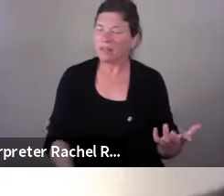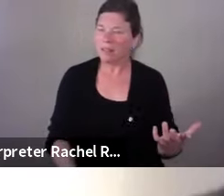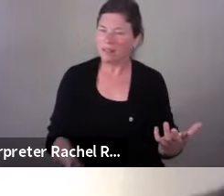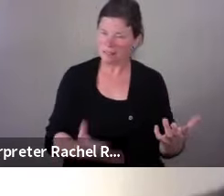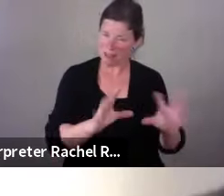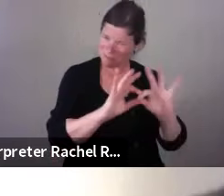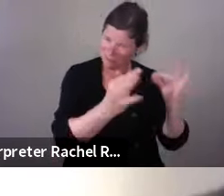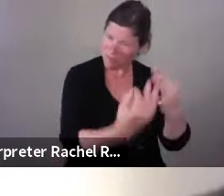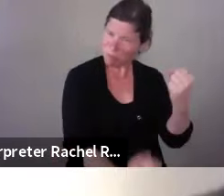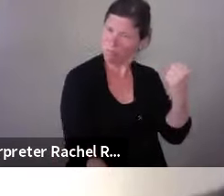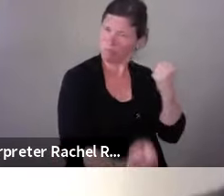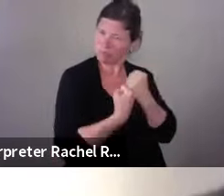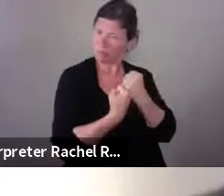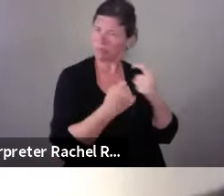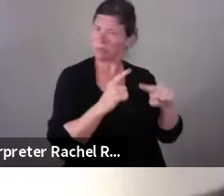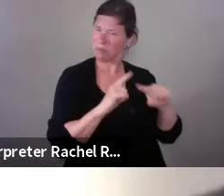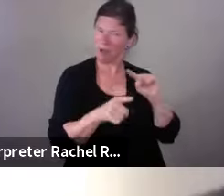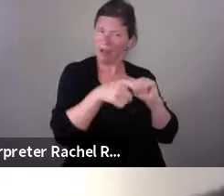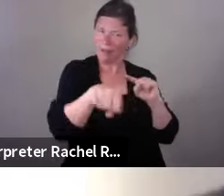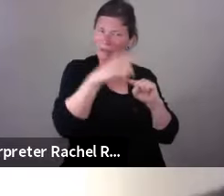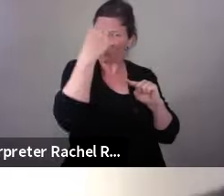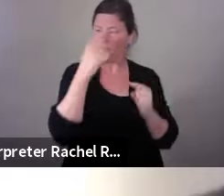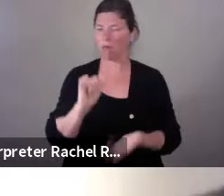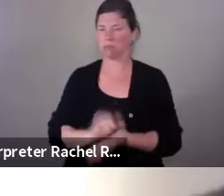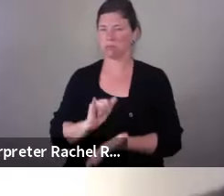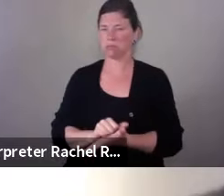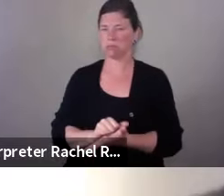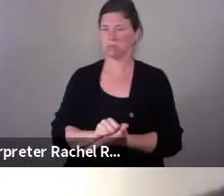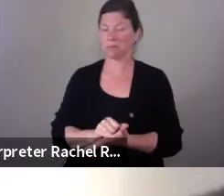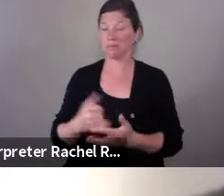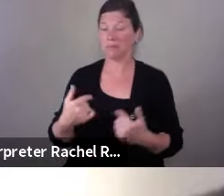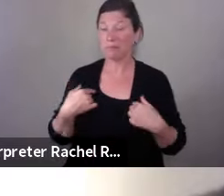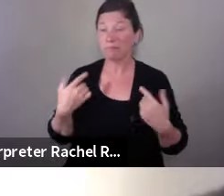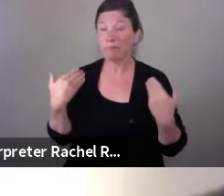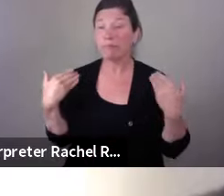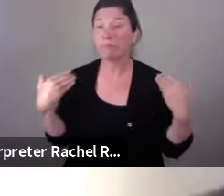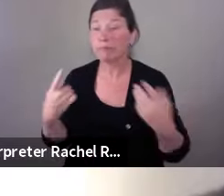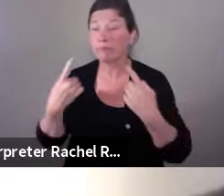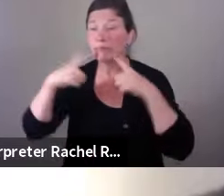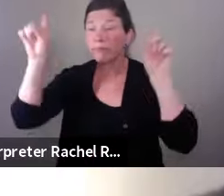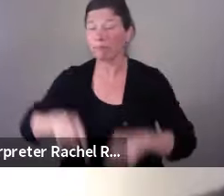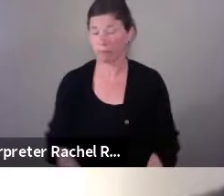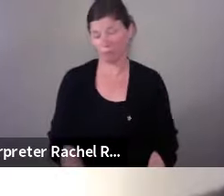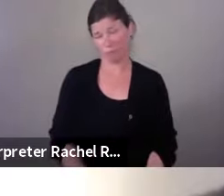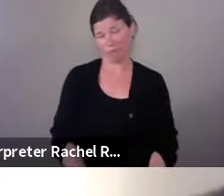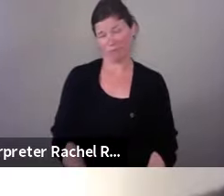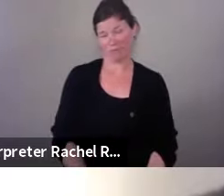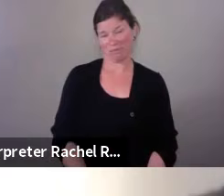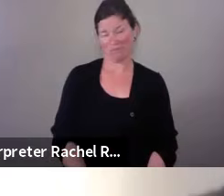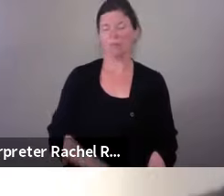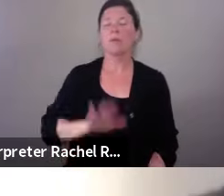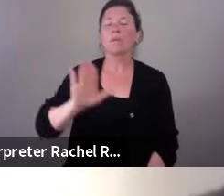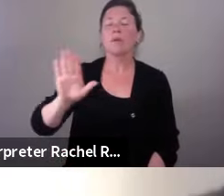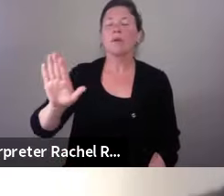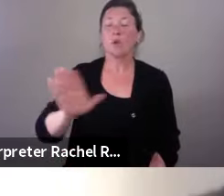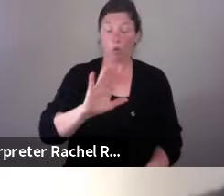supportive people in my life. So don't ever let what your challenge is